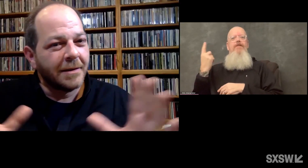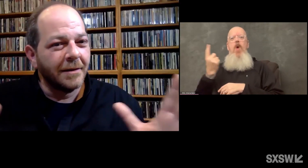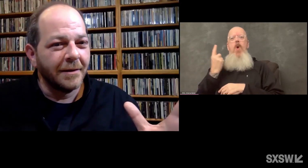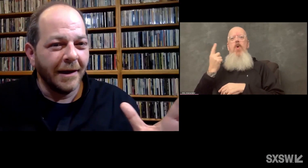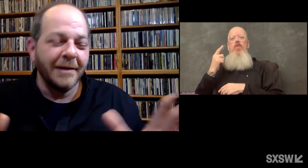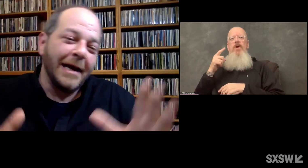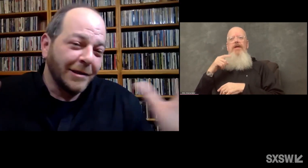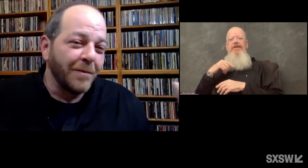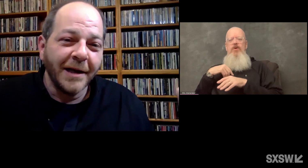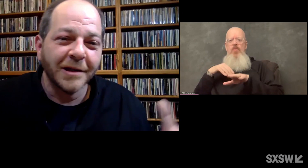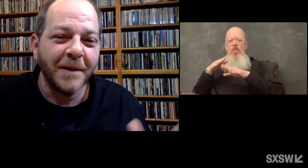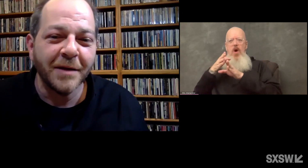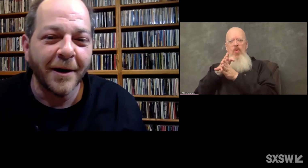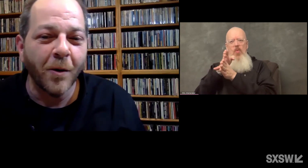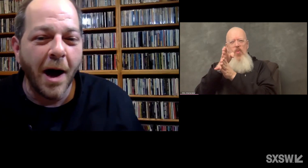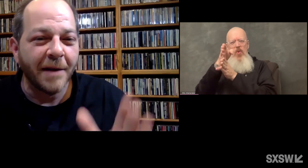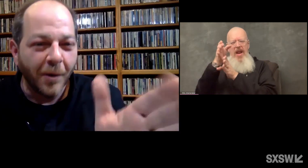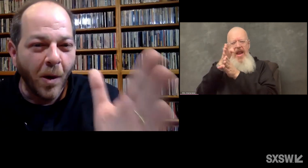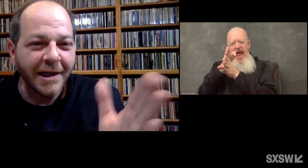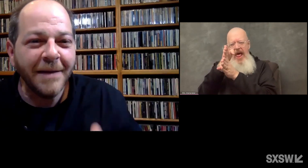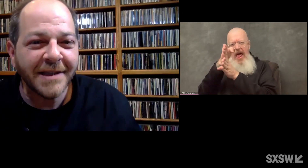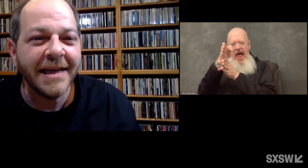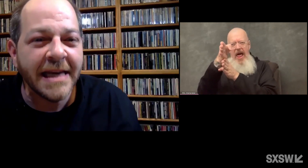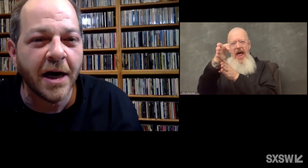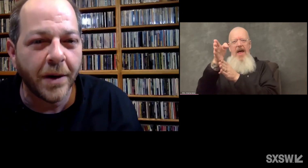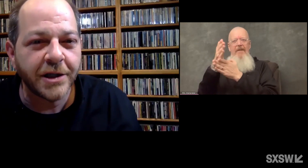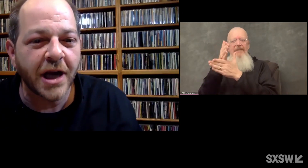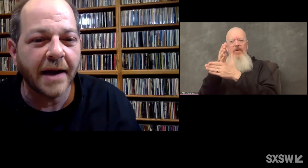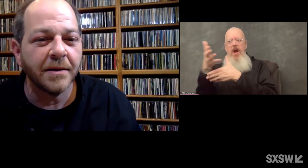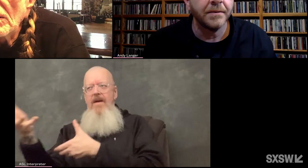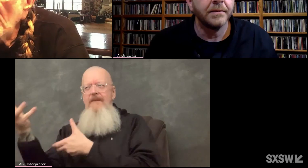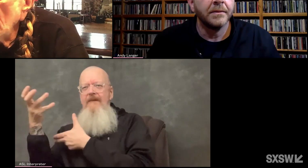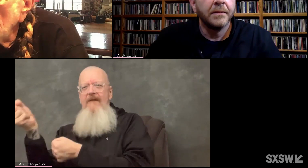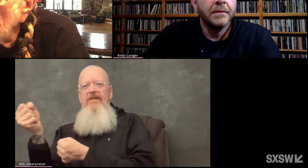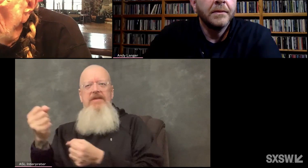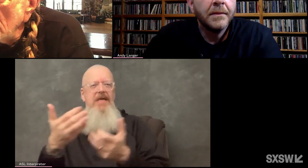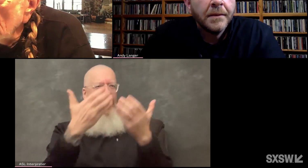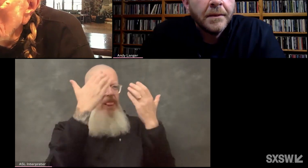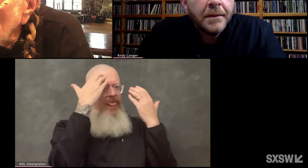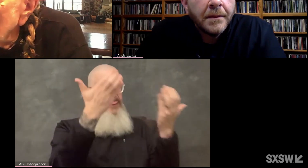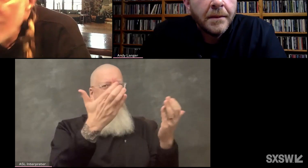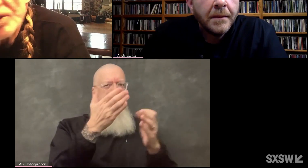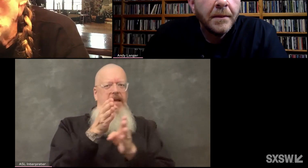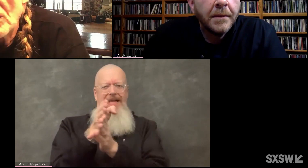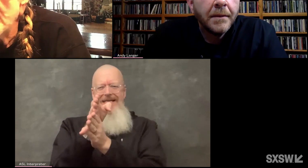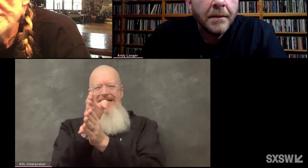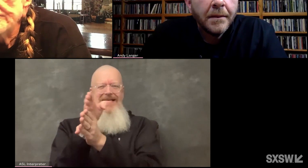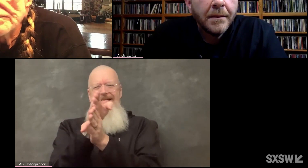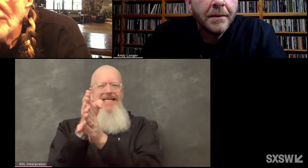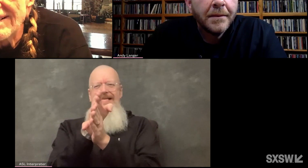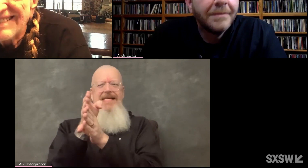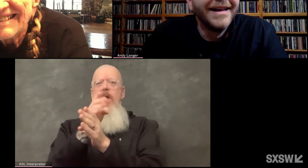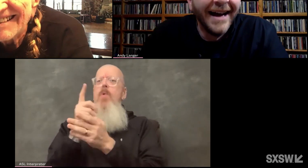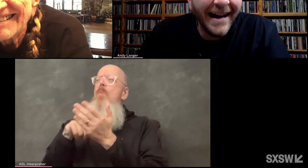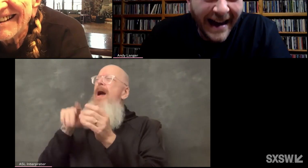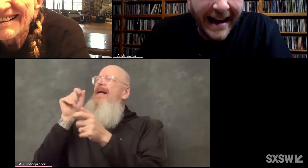Does the answer may just be the marijuana, but what keeps the ego in check? There's no way.